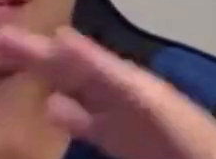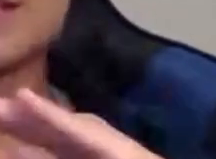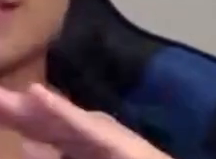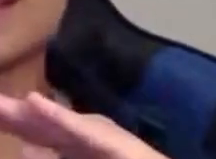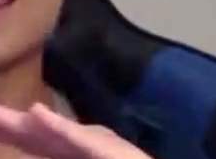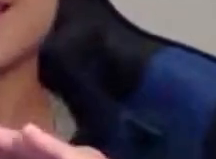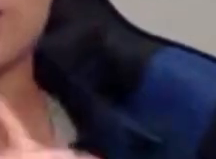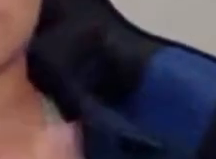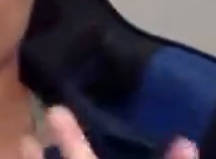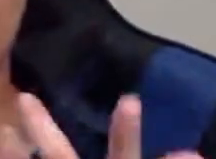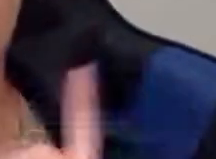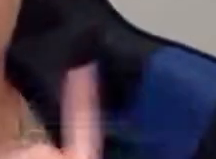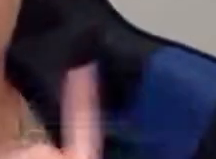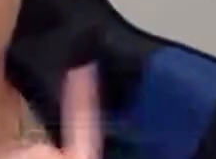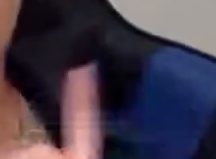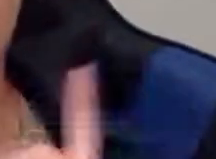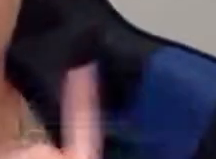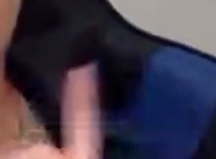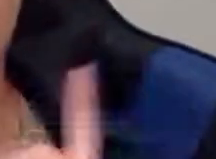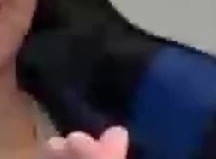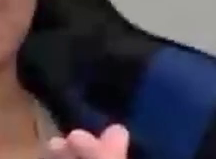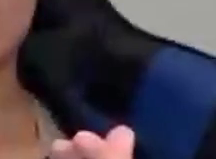of the people on that land.